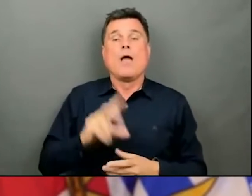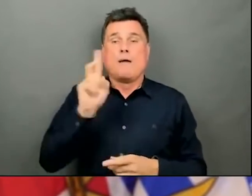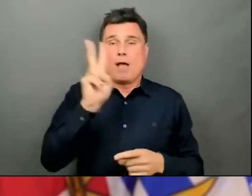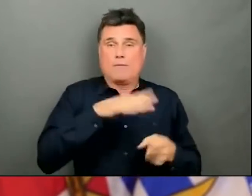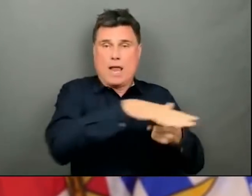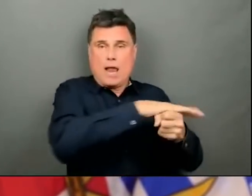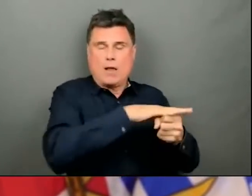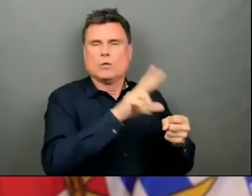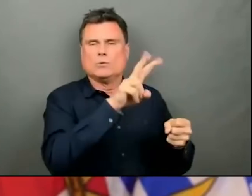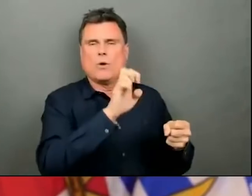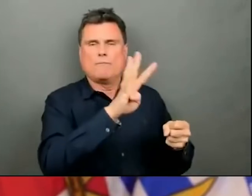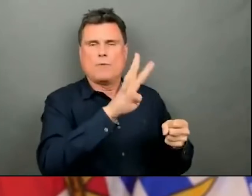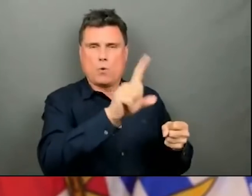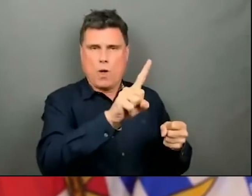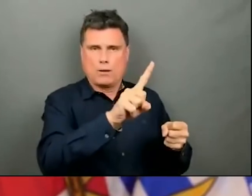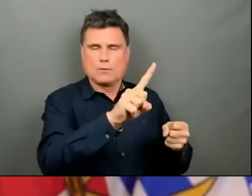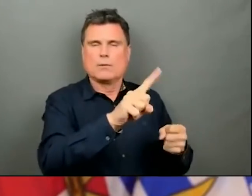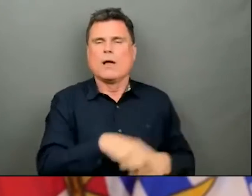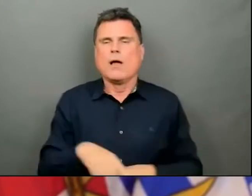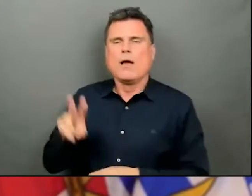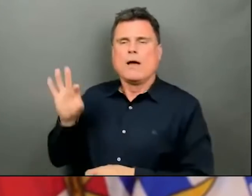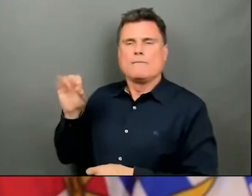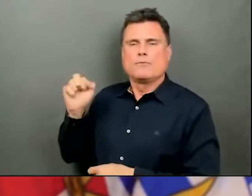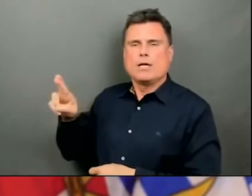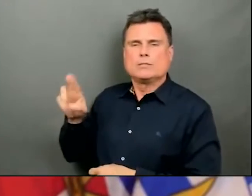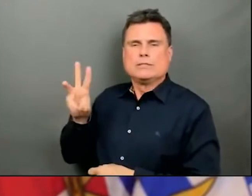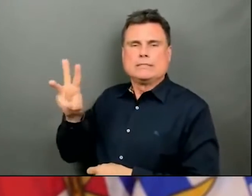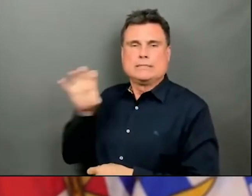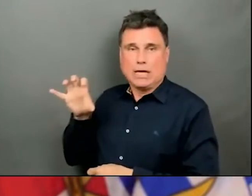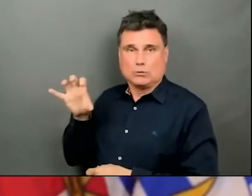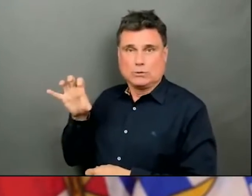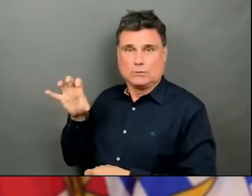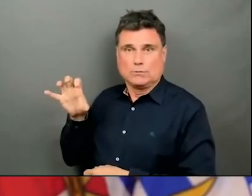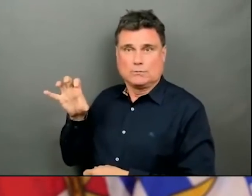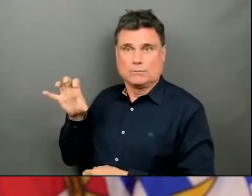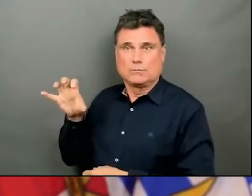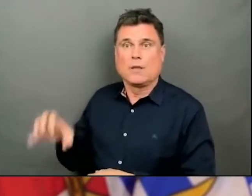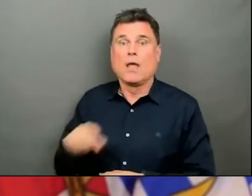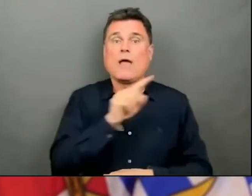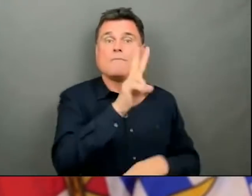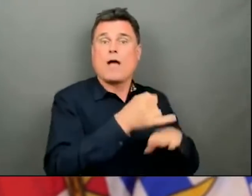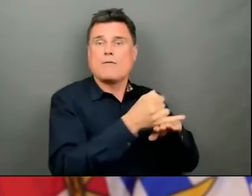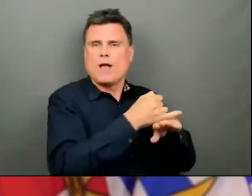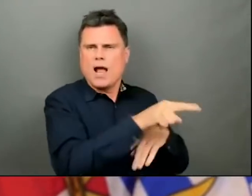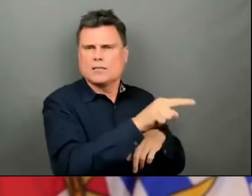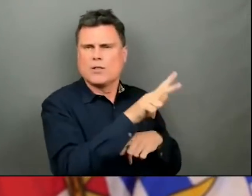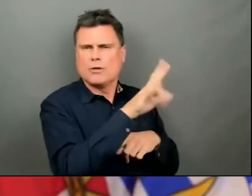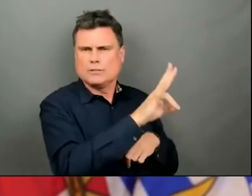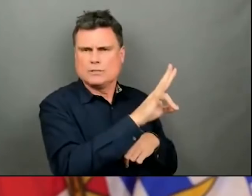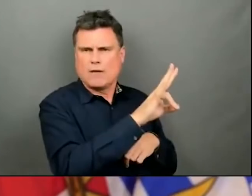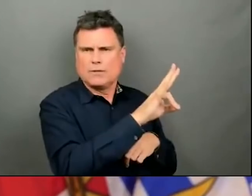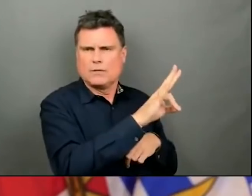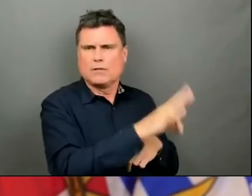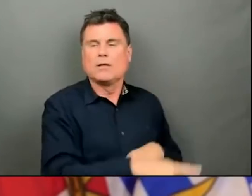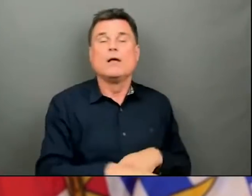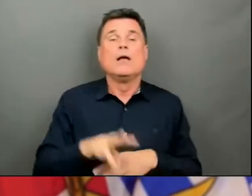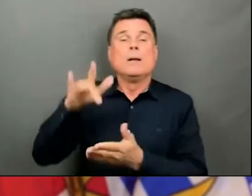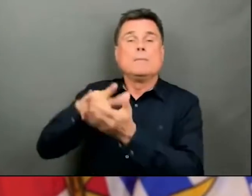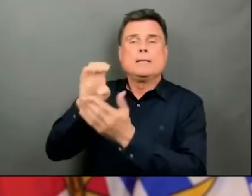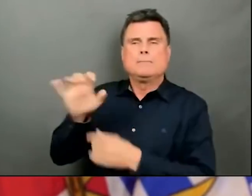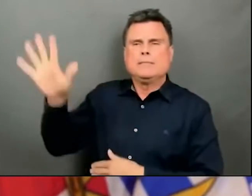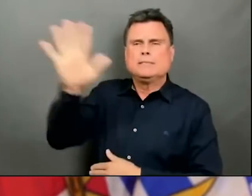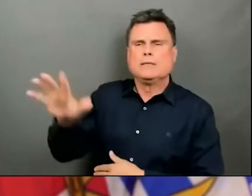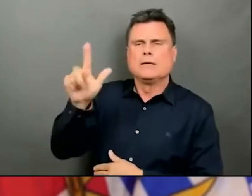Coastal area, 600 people in the Fraser Health region, 37 people in the Vancouver Island Health region, 83